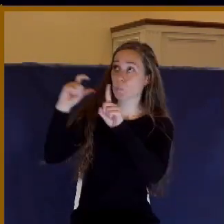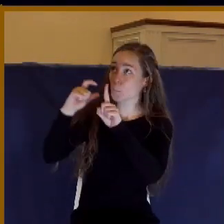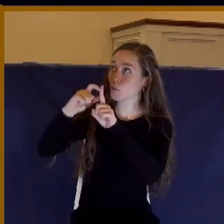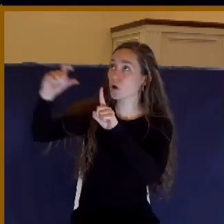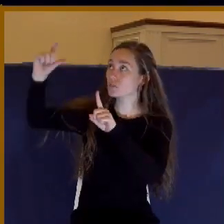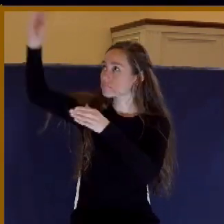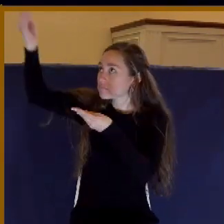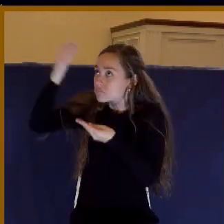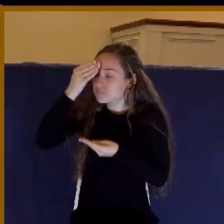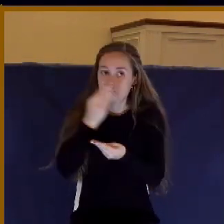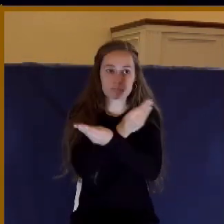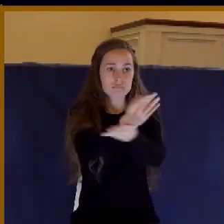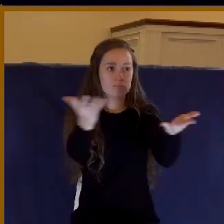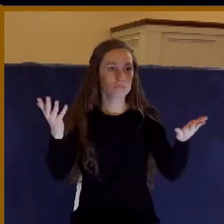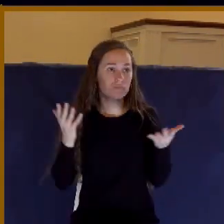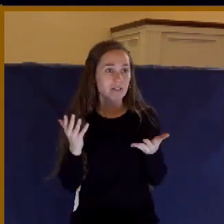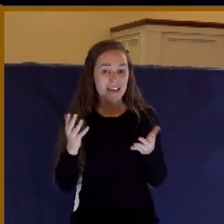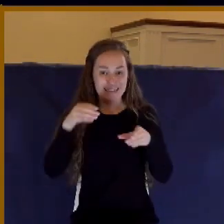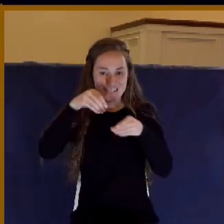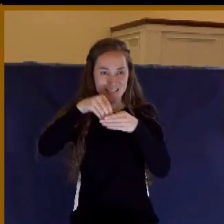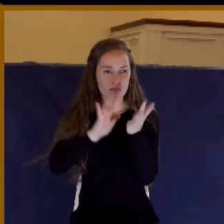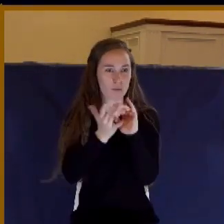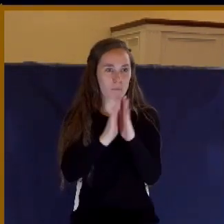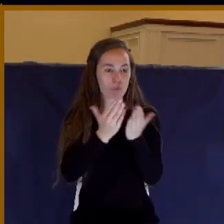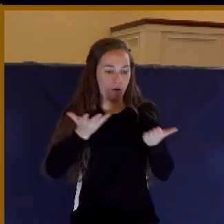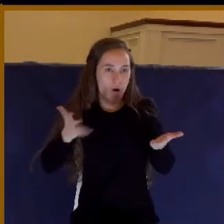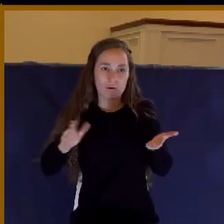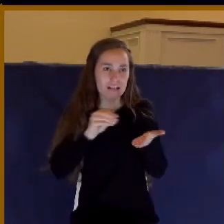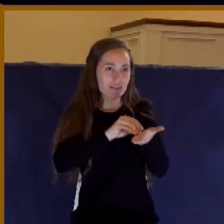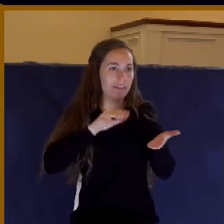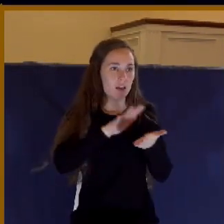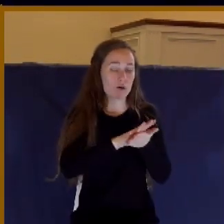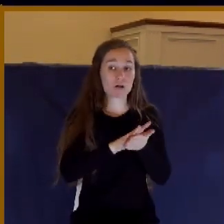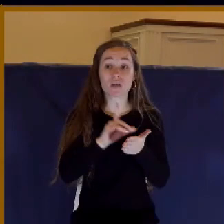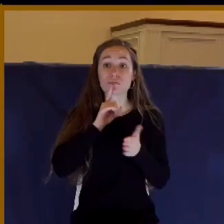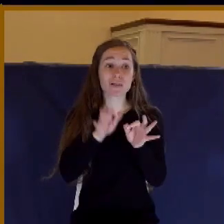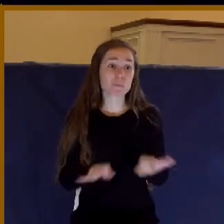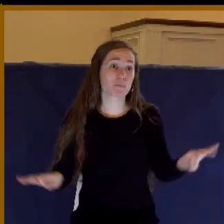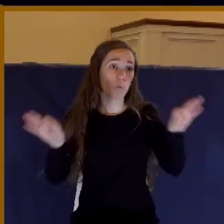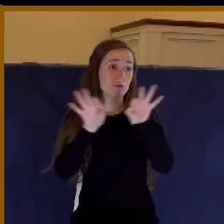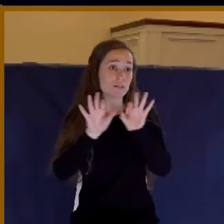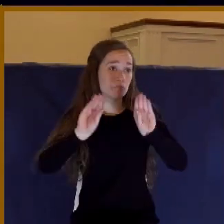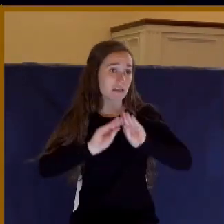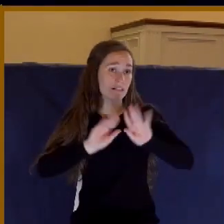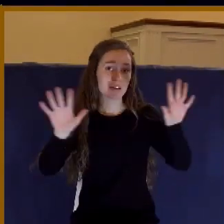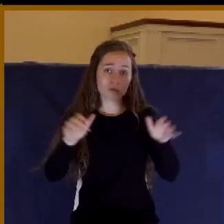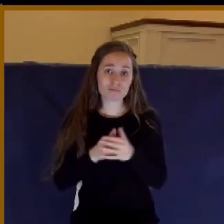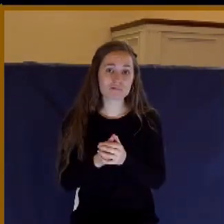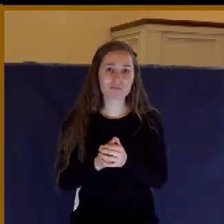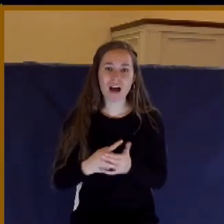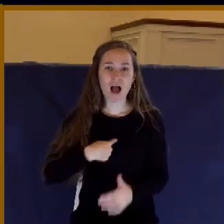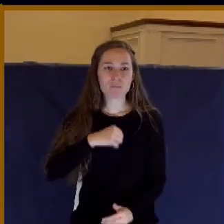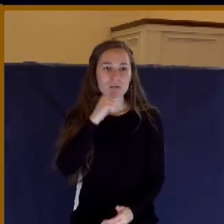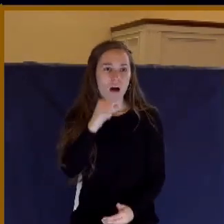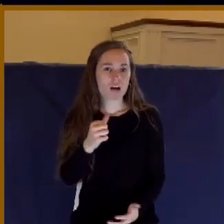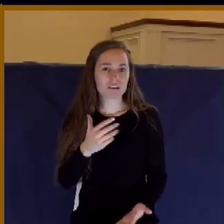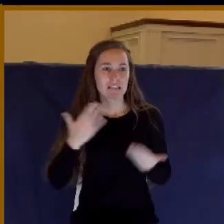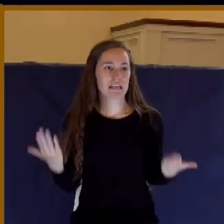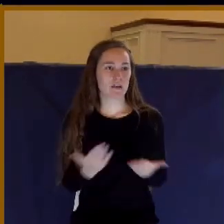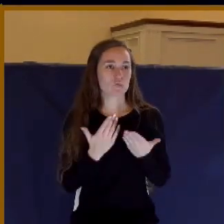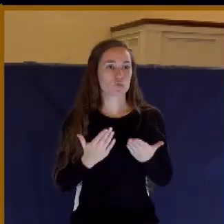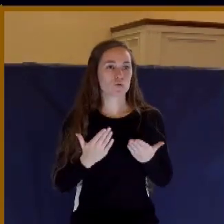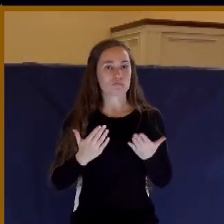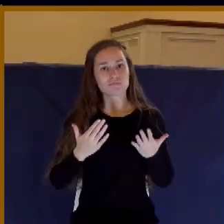That's why it's so important to make it clear and get it right. I'm not called to entertain congregations or to tell stories.